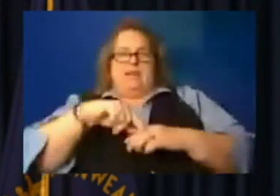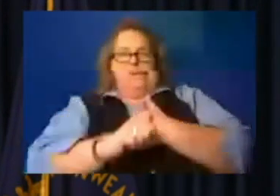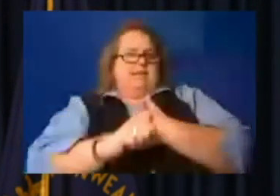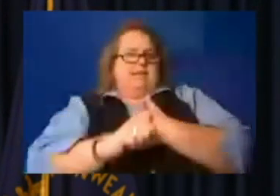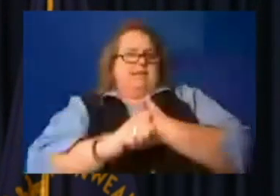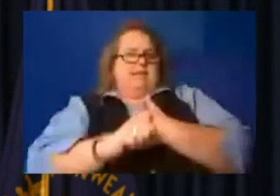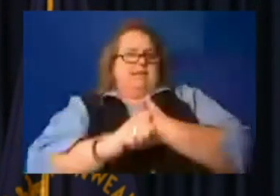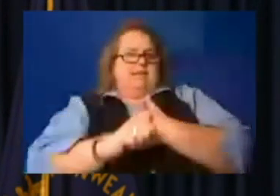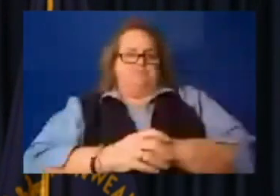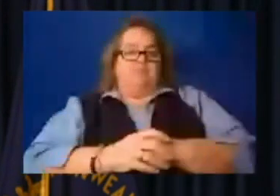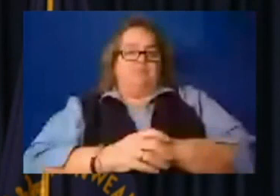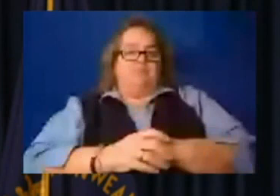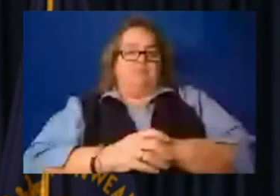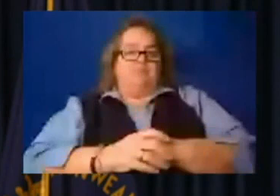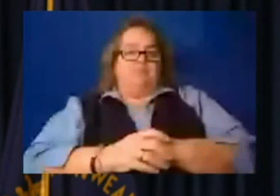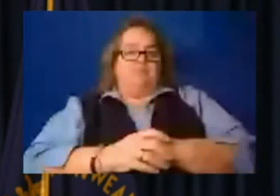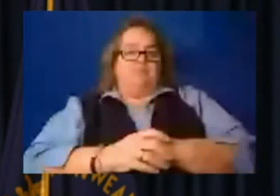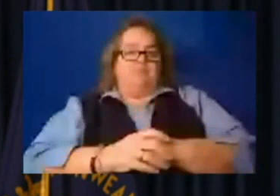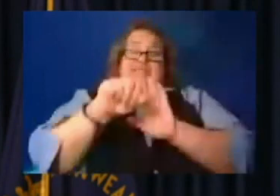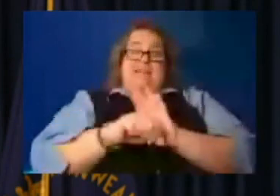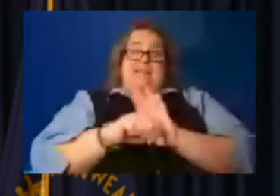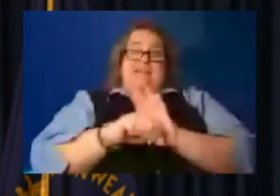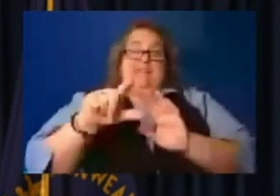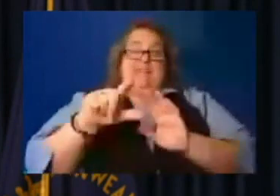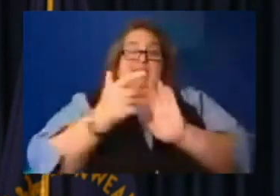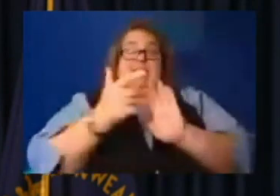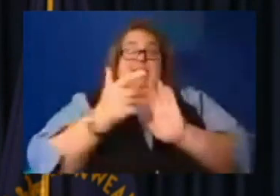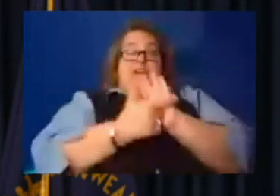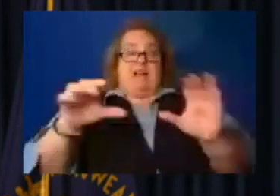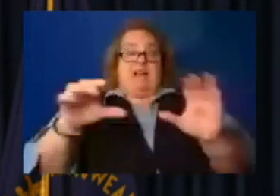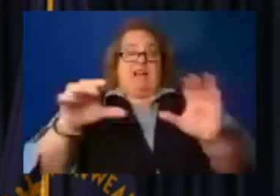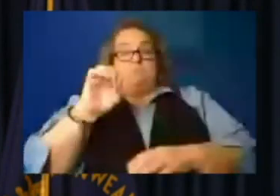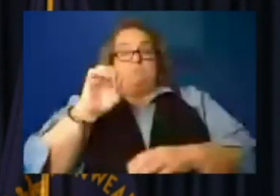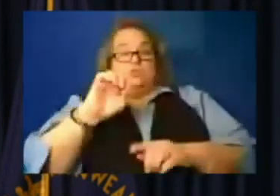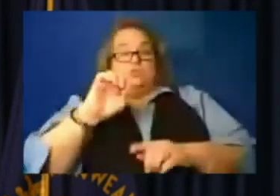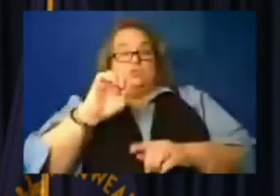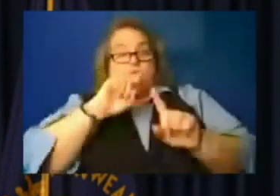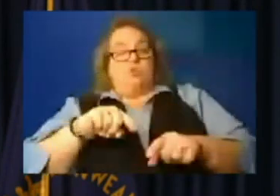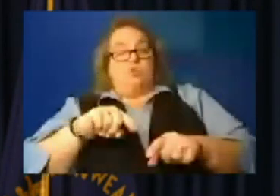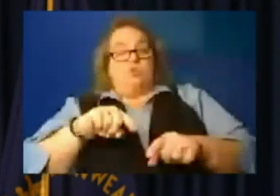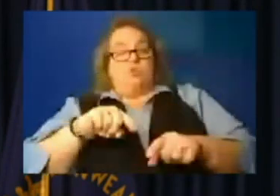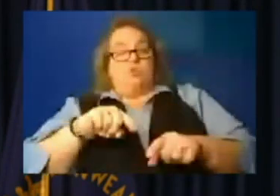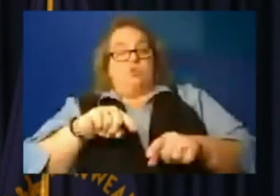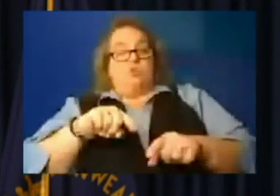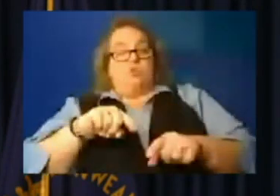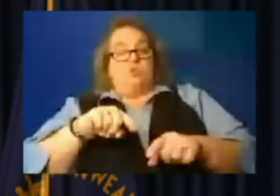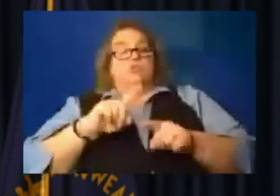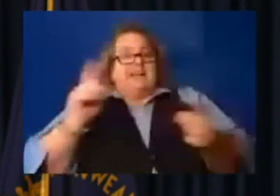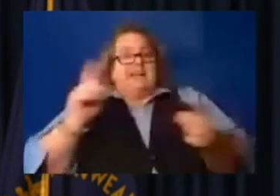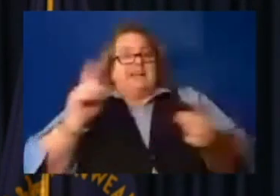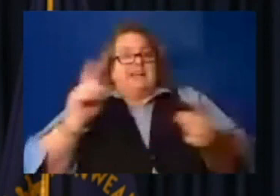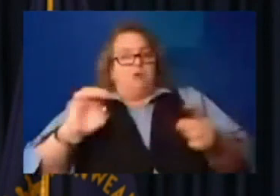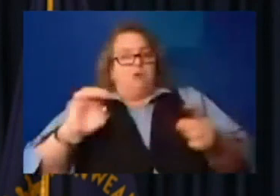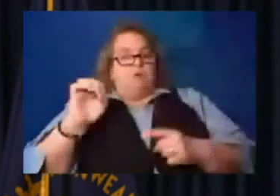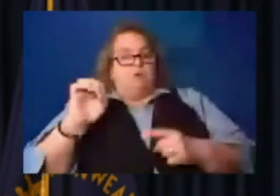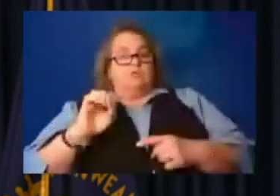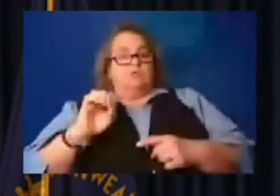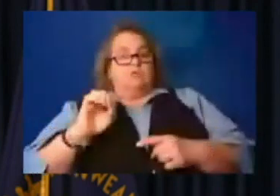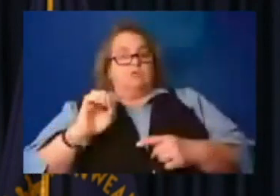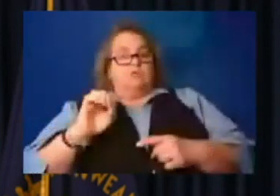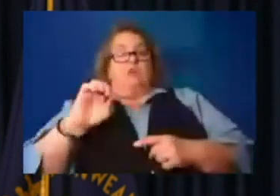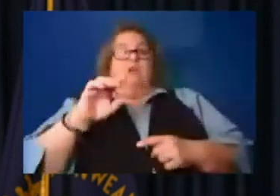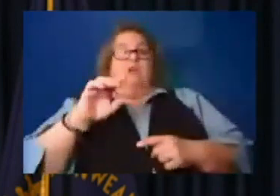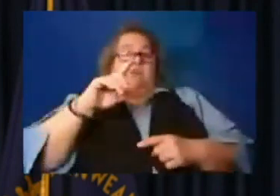declaring the emergency. The emergency order implementing the price gouging prohibition. The emergency order